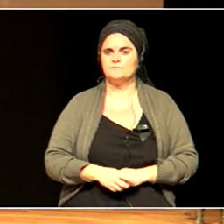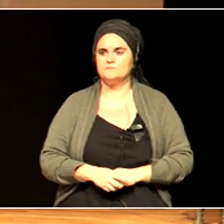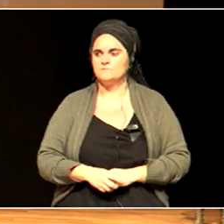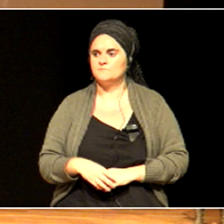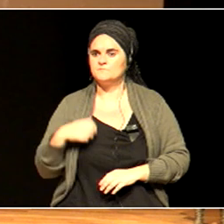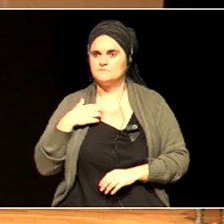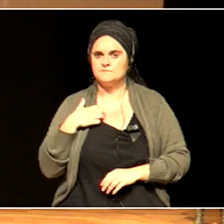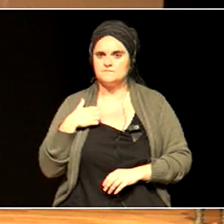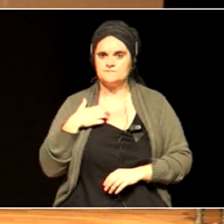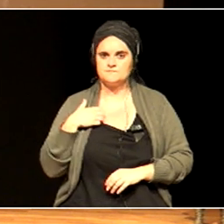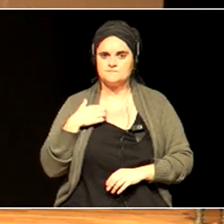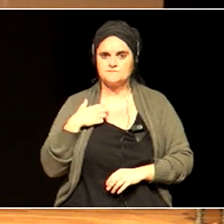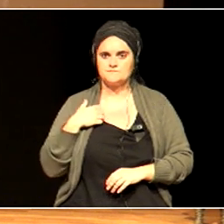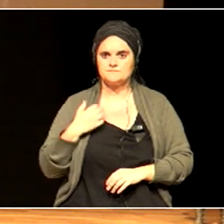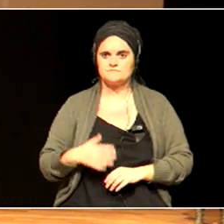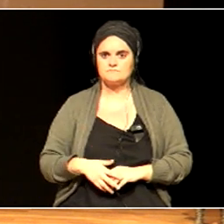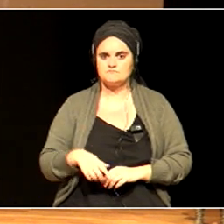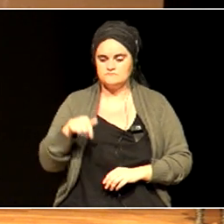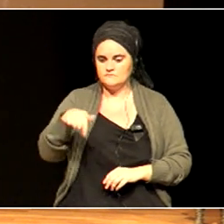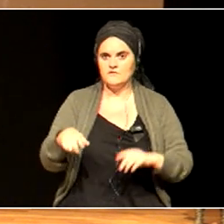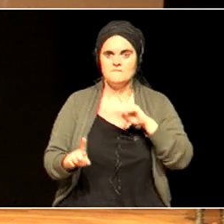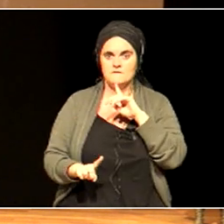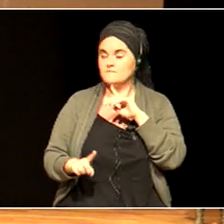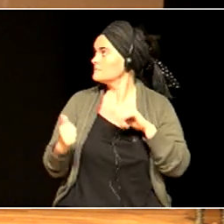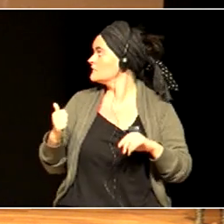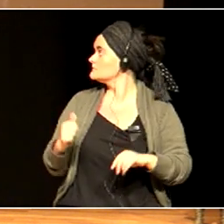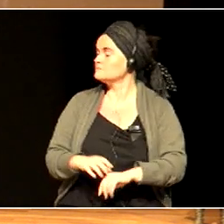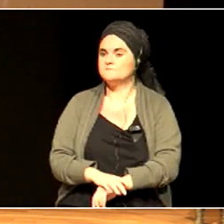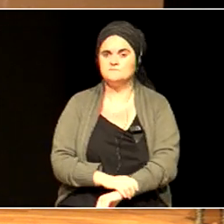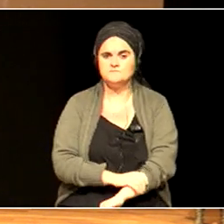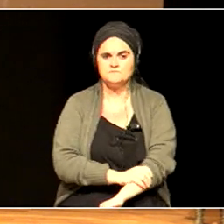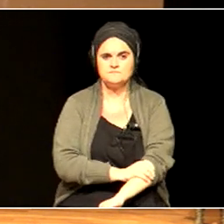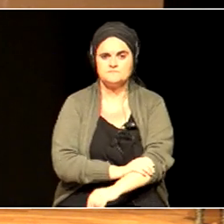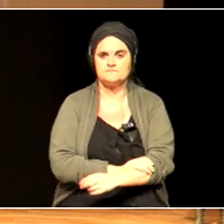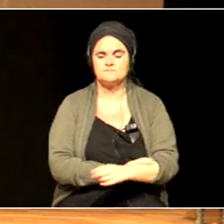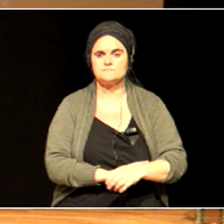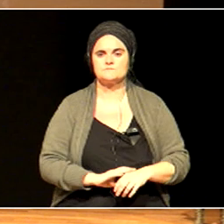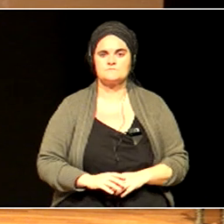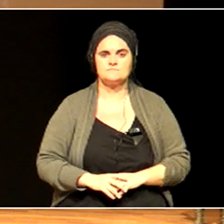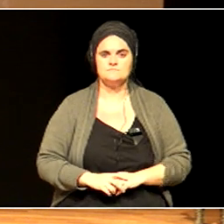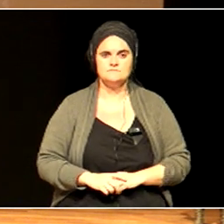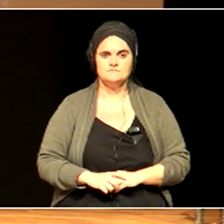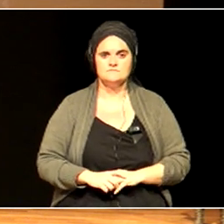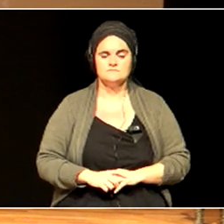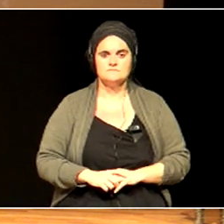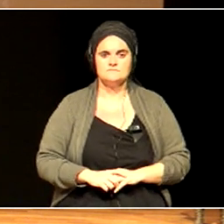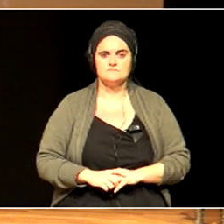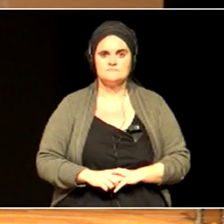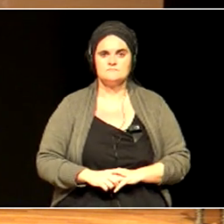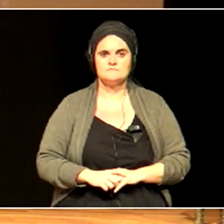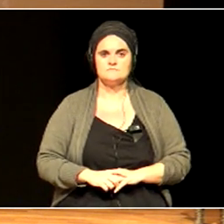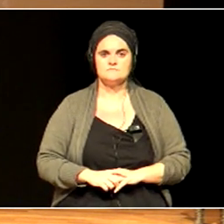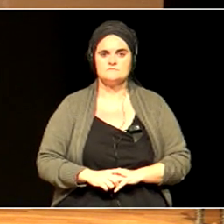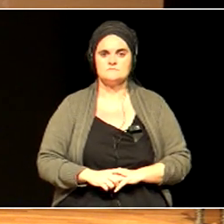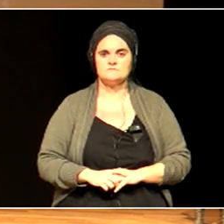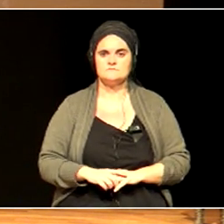Here's Bilbao, an aerial view. And you'll know, some of you, that I've been thinking in